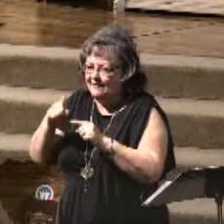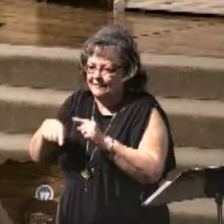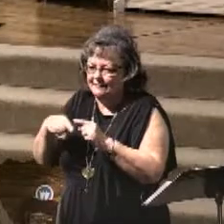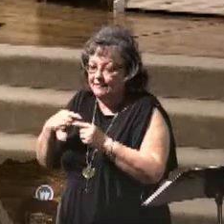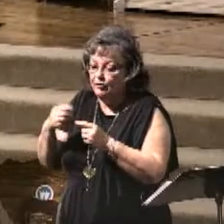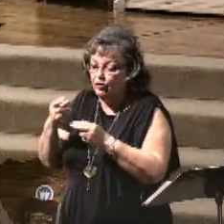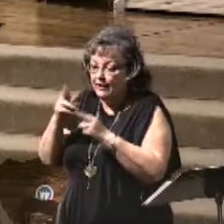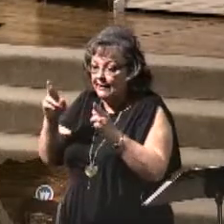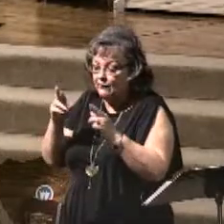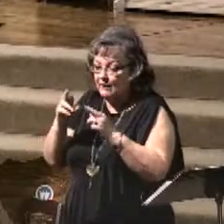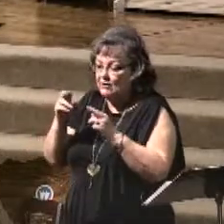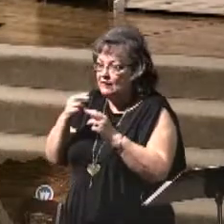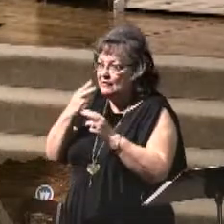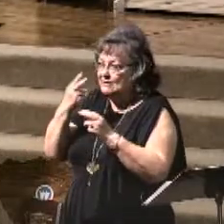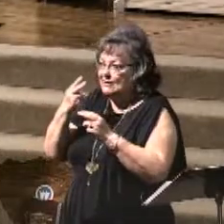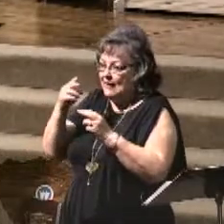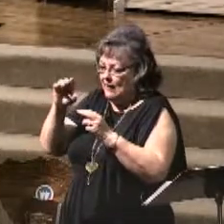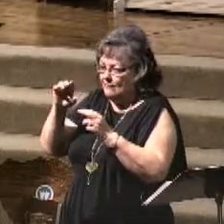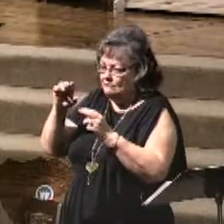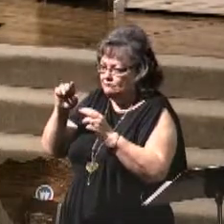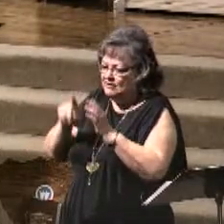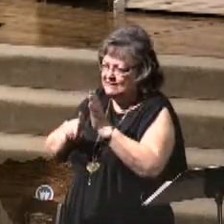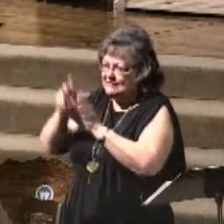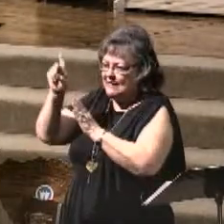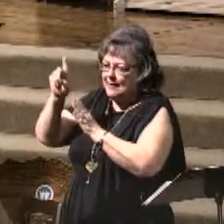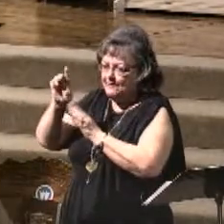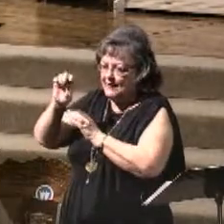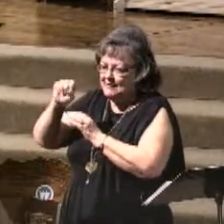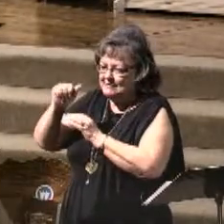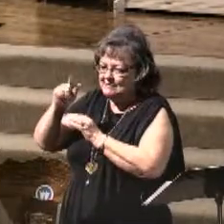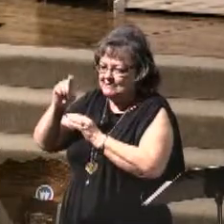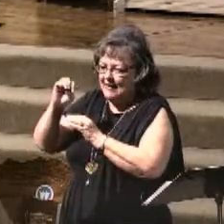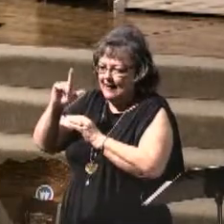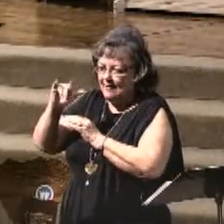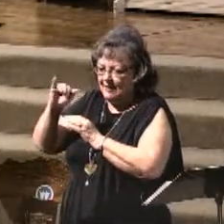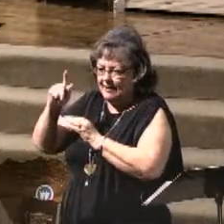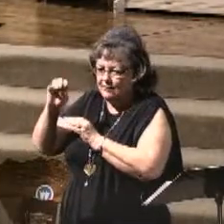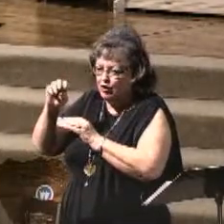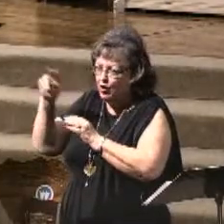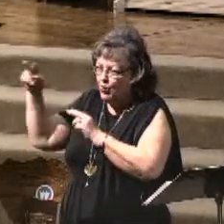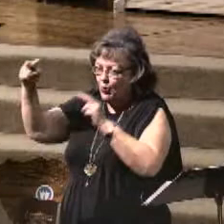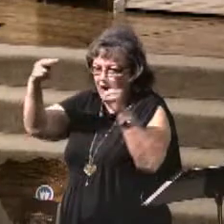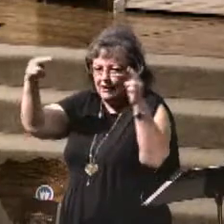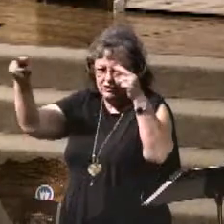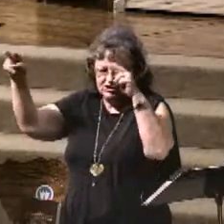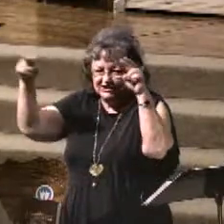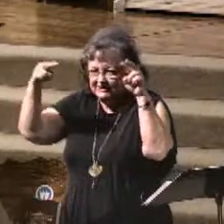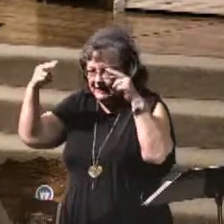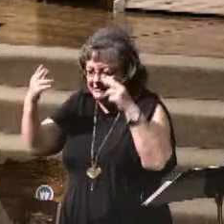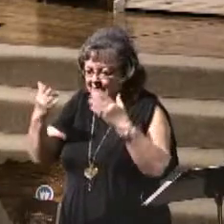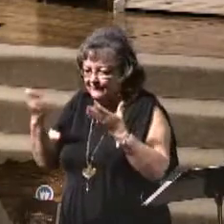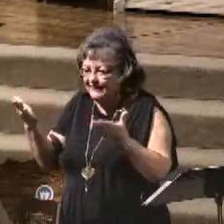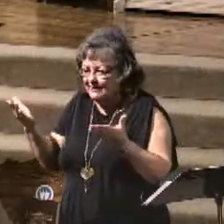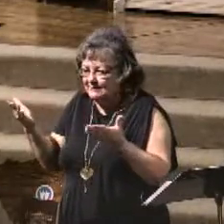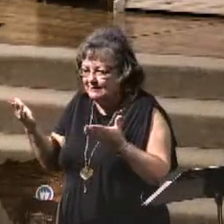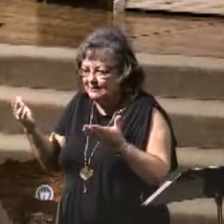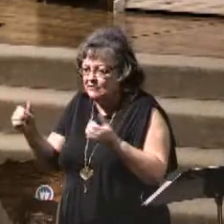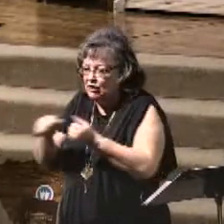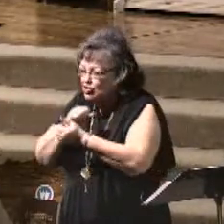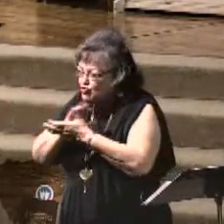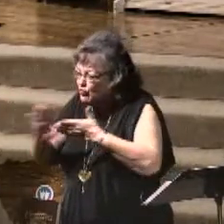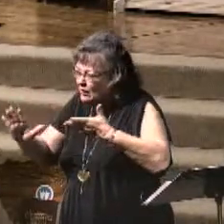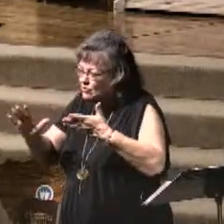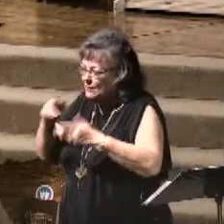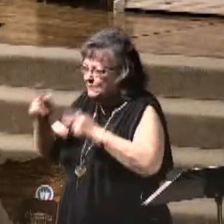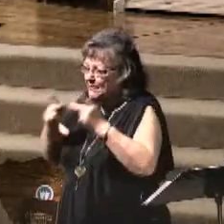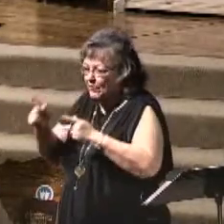kind of a satellite that will do just that, to watch these kinds of things. Destruction, destruction, people